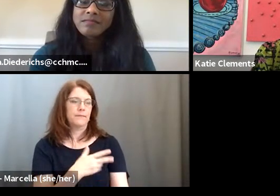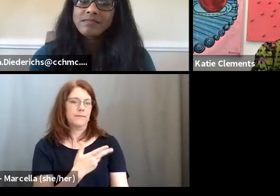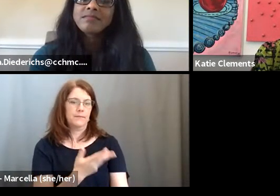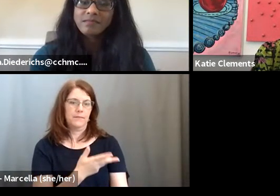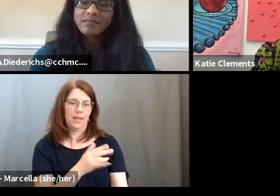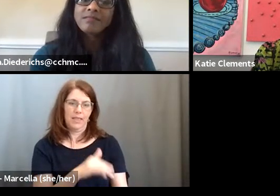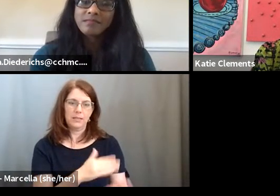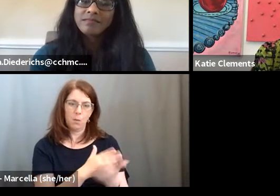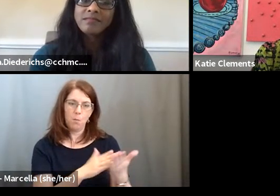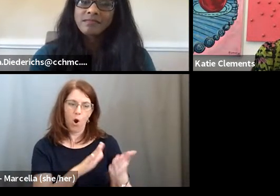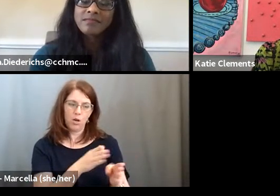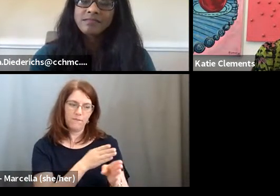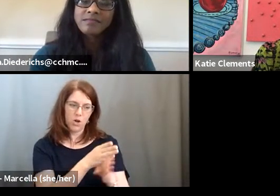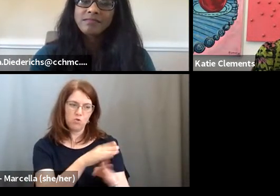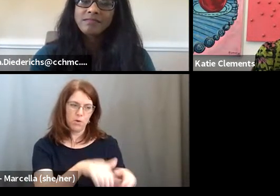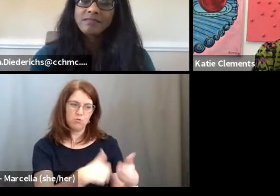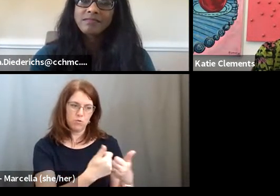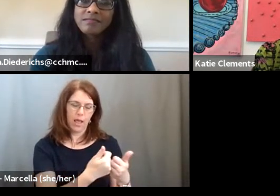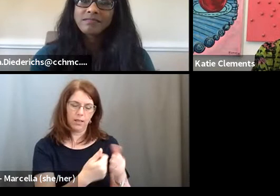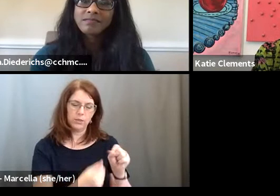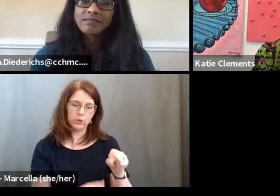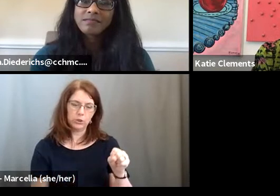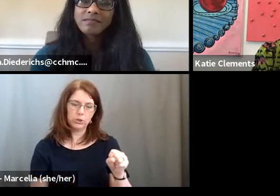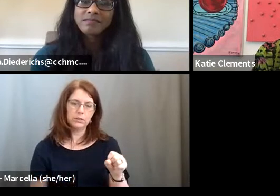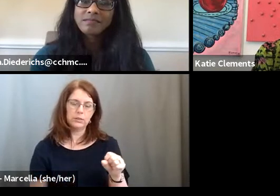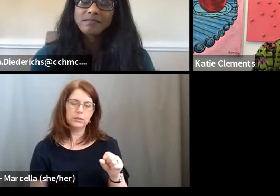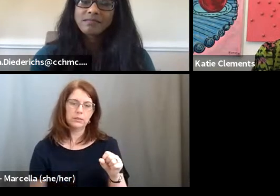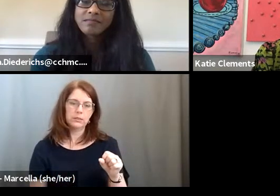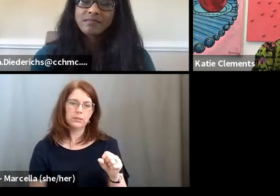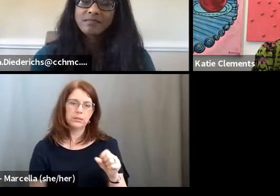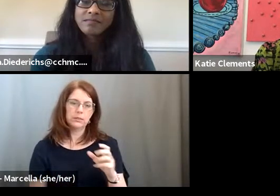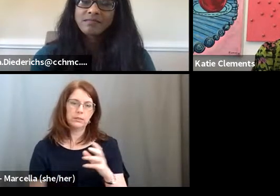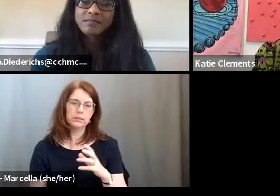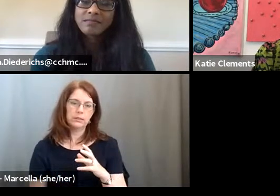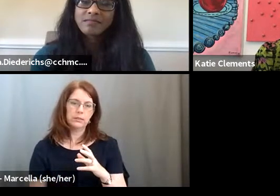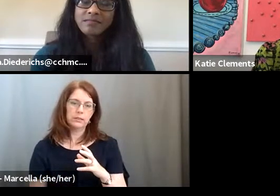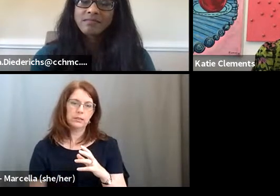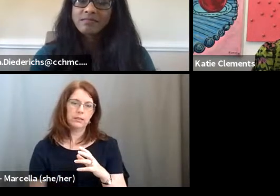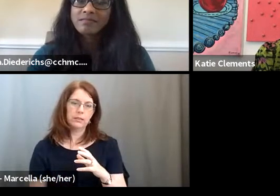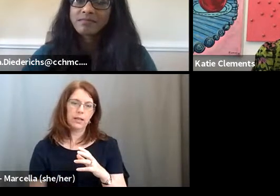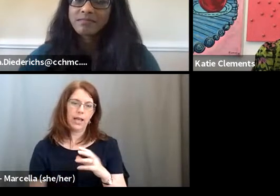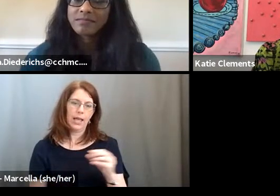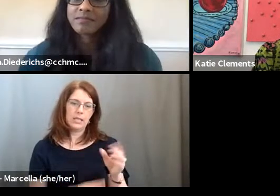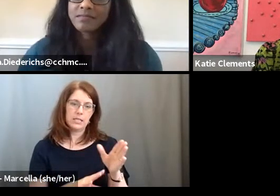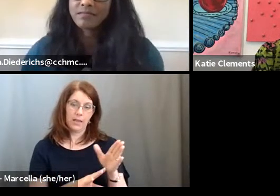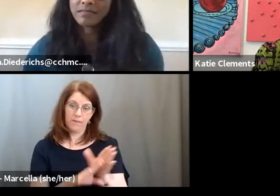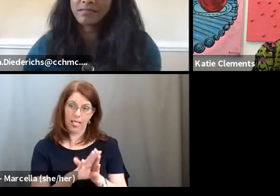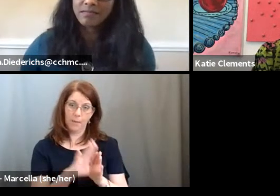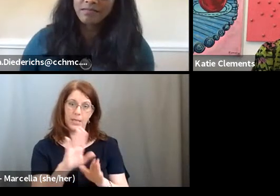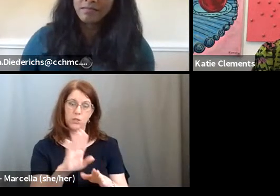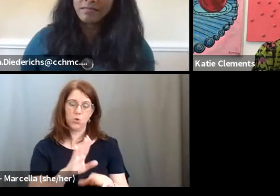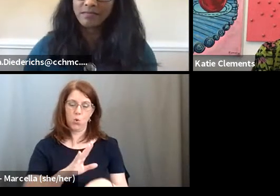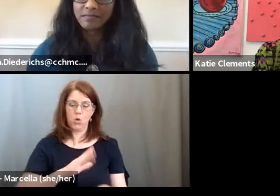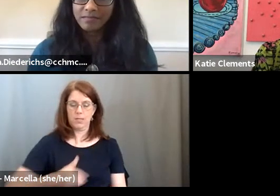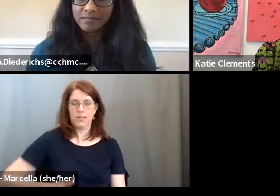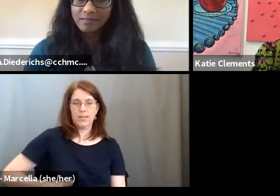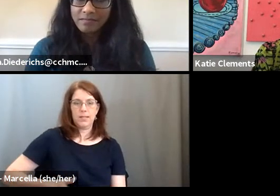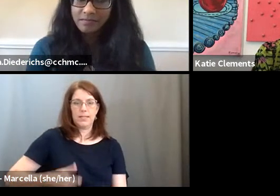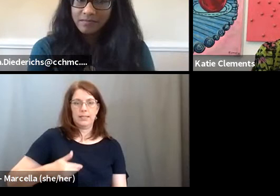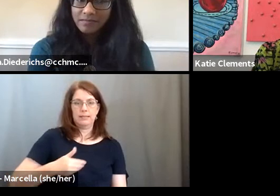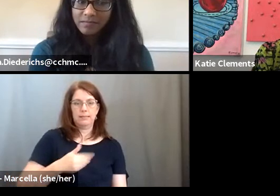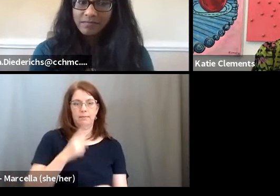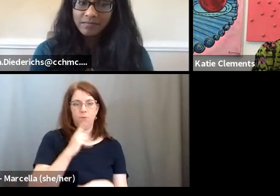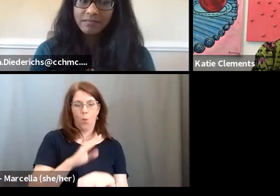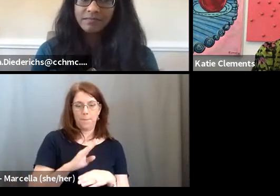of the career challenge. Um, and, um, developing your business sense is definitely very important